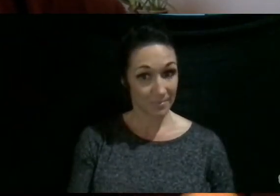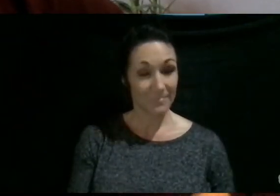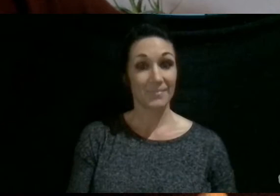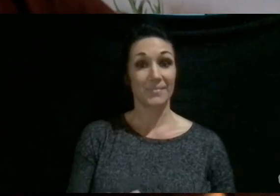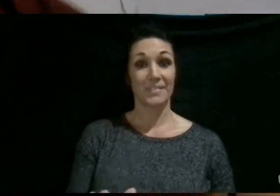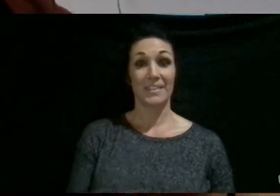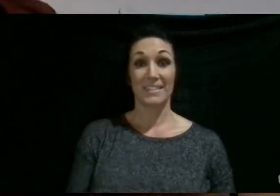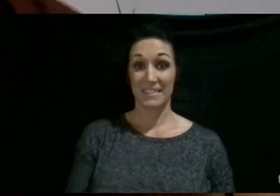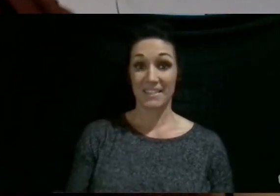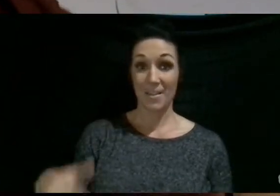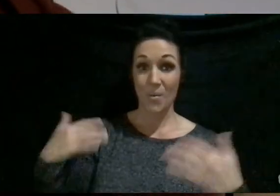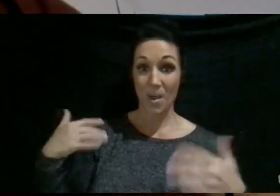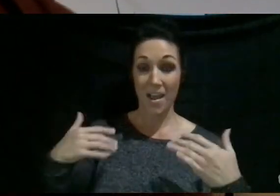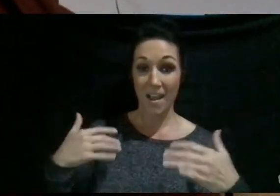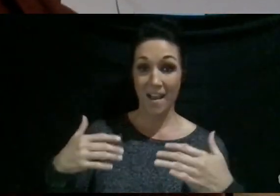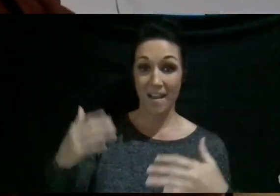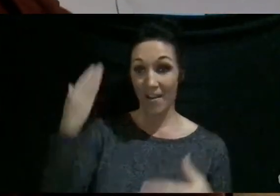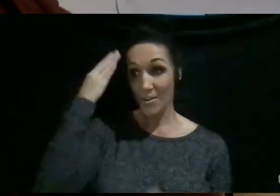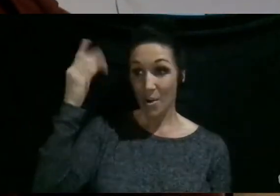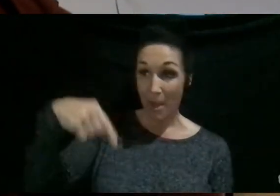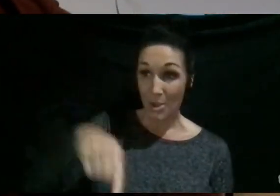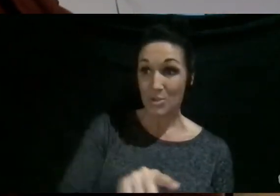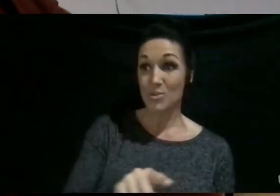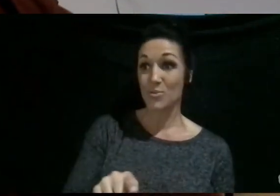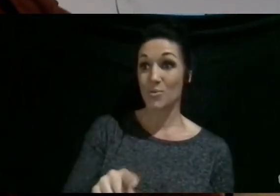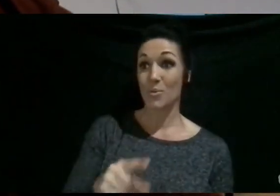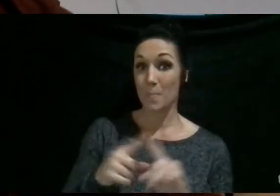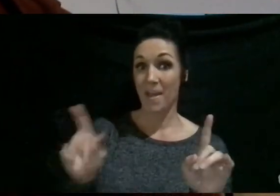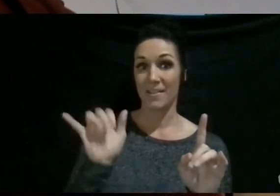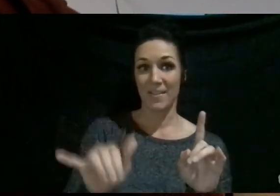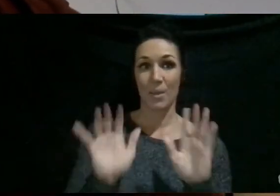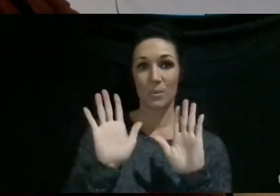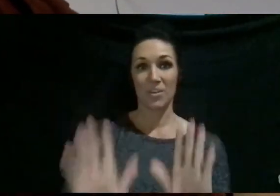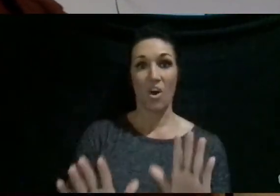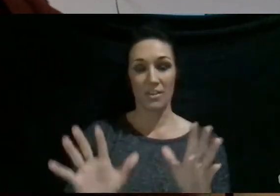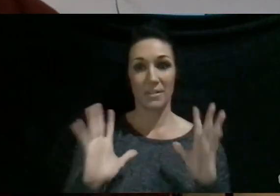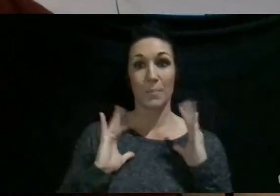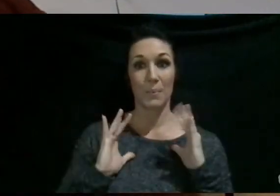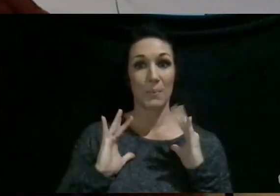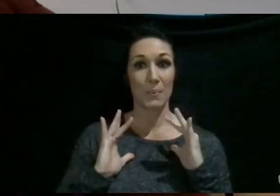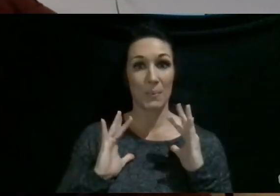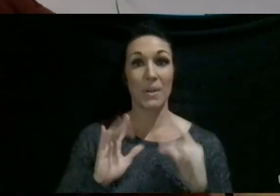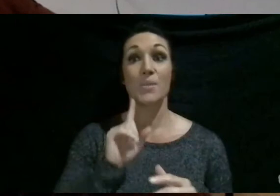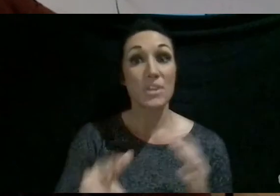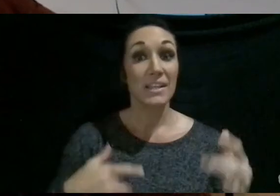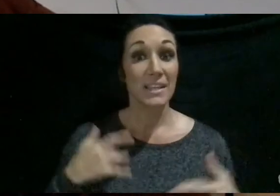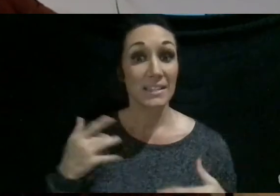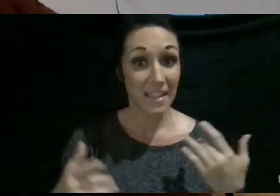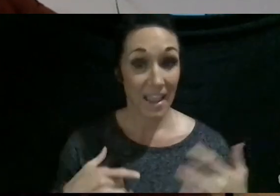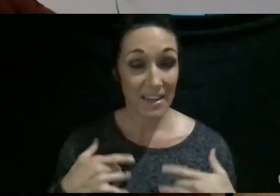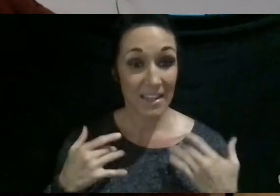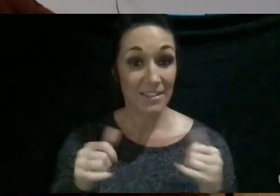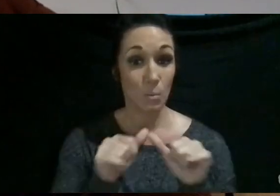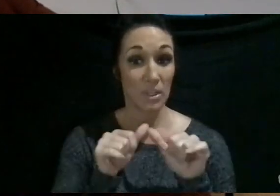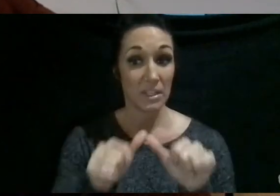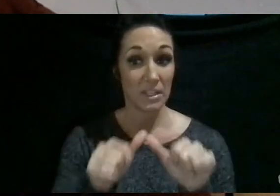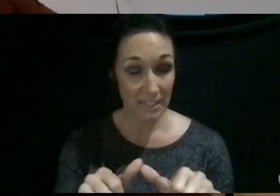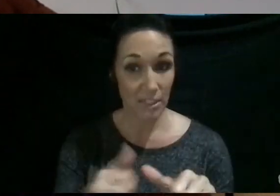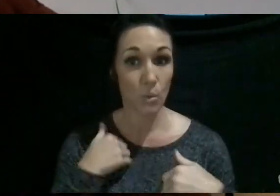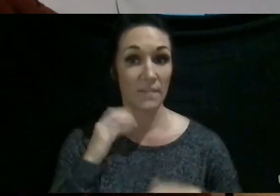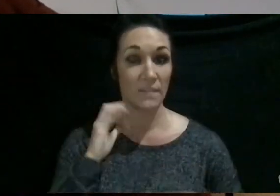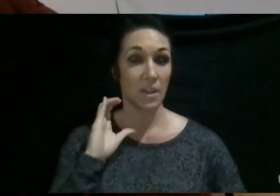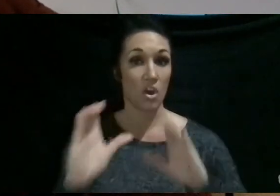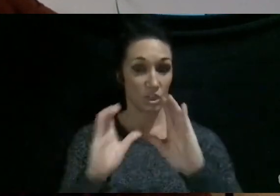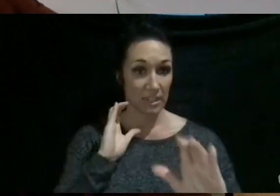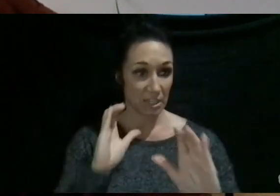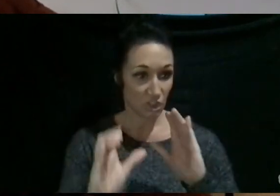Wow, I don't know about you guys. But that was awesome. So I'm really excited as we continue to have these conversations